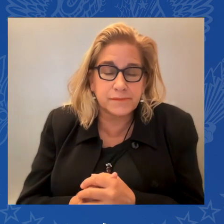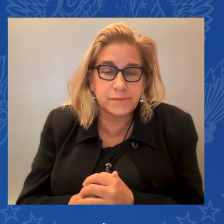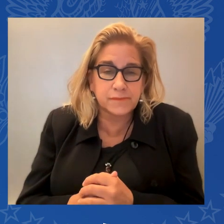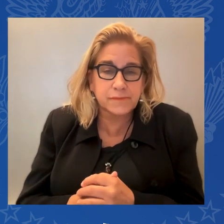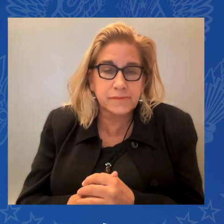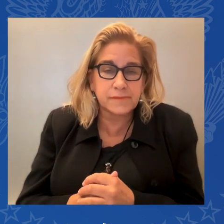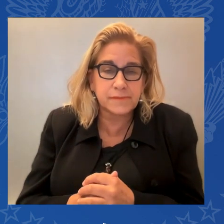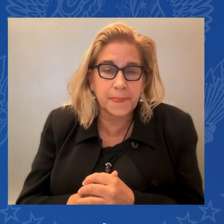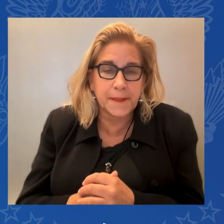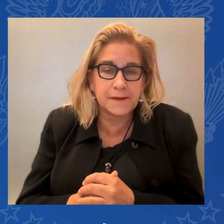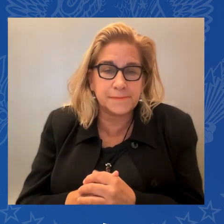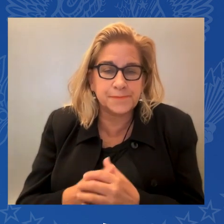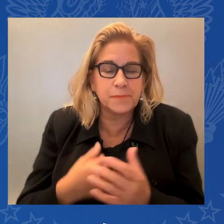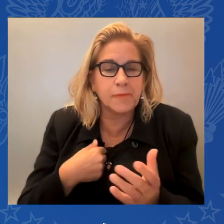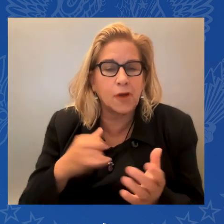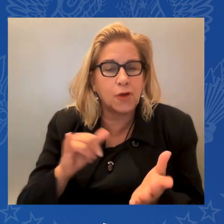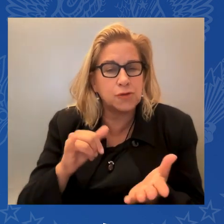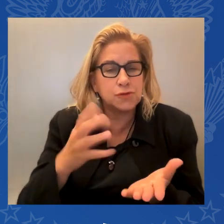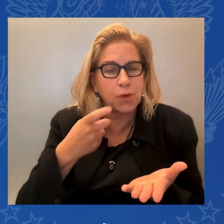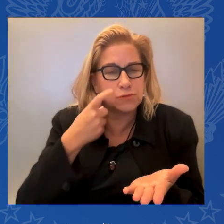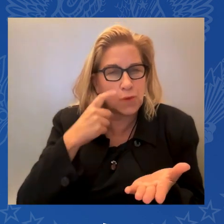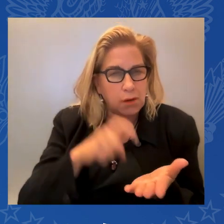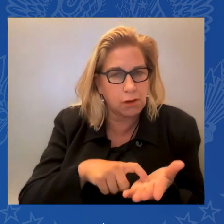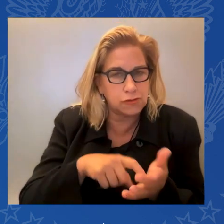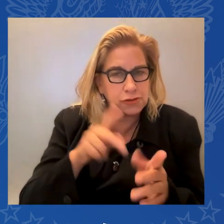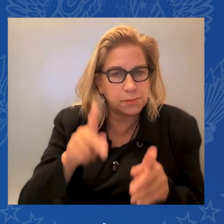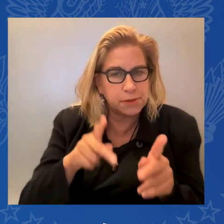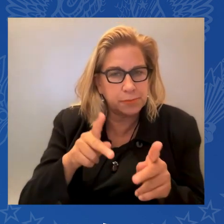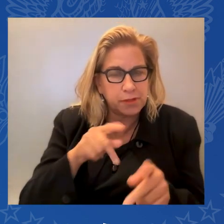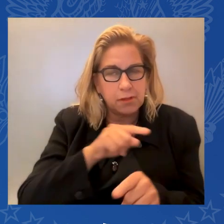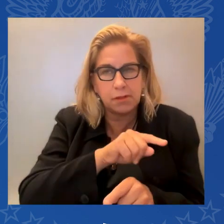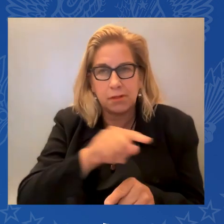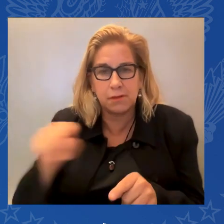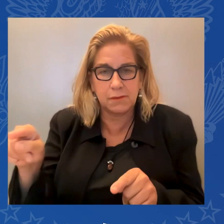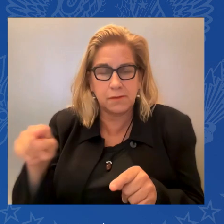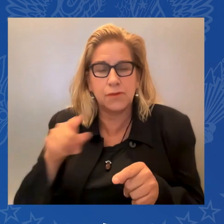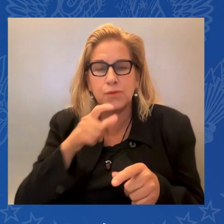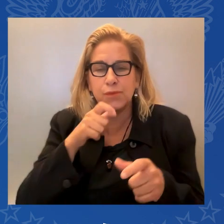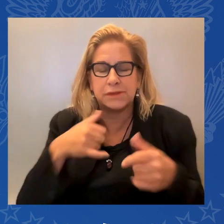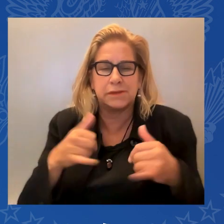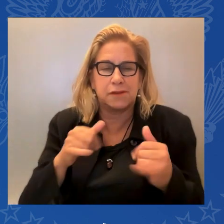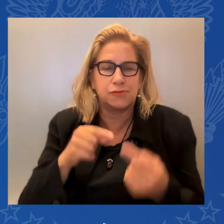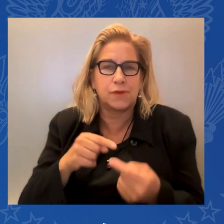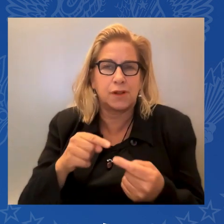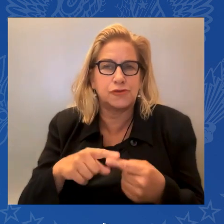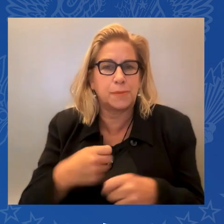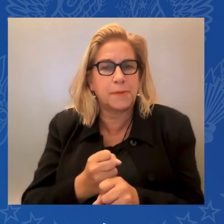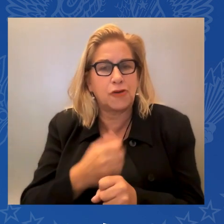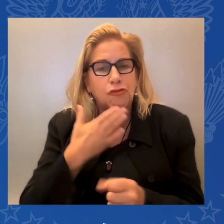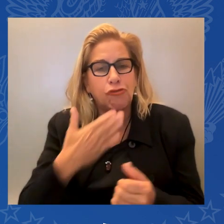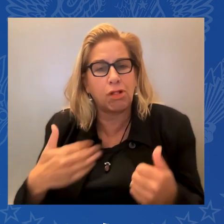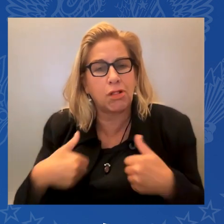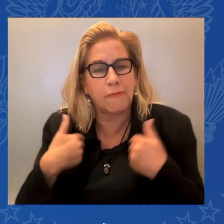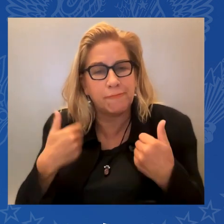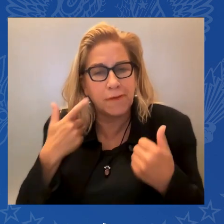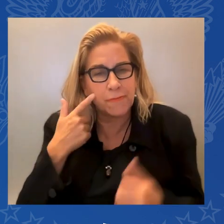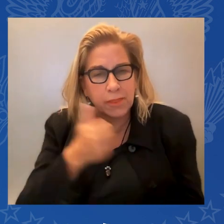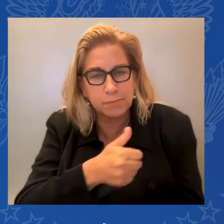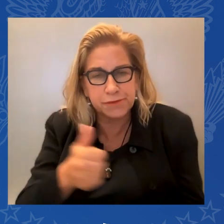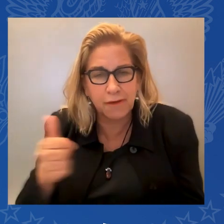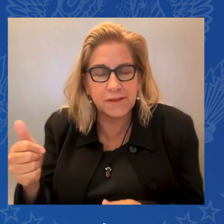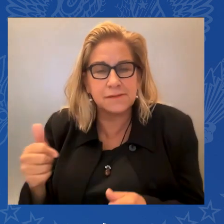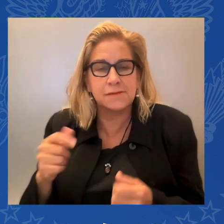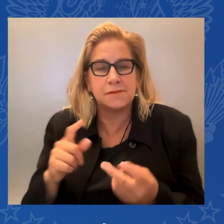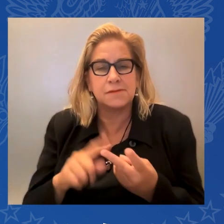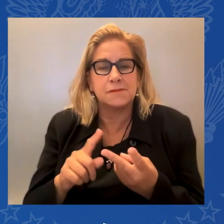those who are suffering devastating losses through the hurricanes in Puerto Rico and the Caribbean, Florida, South